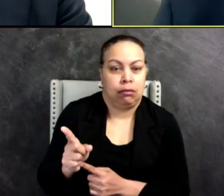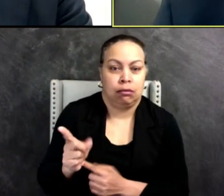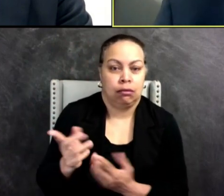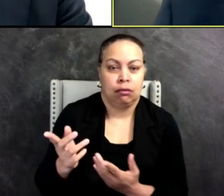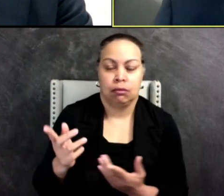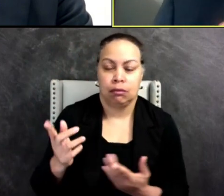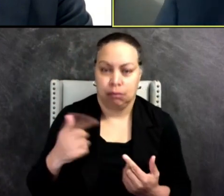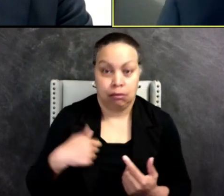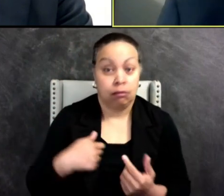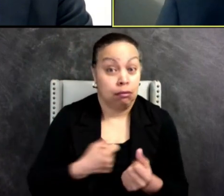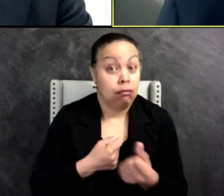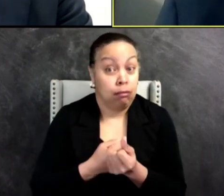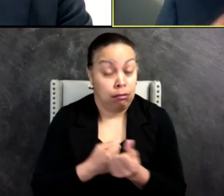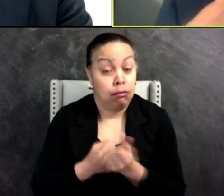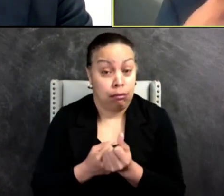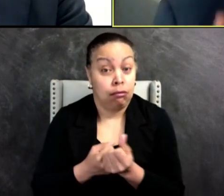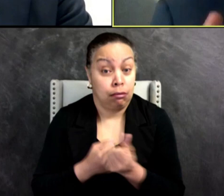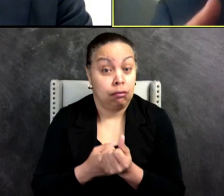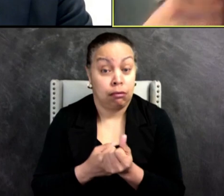proponent of those